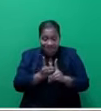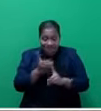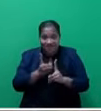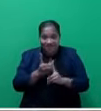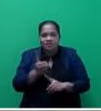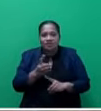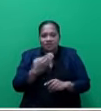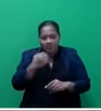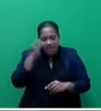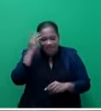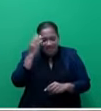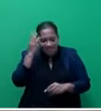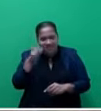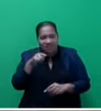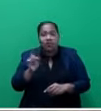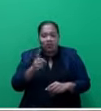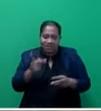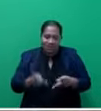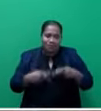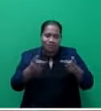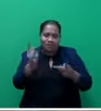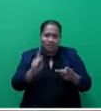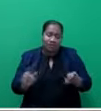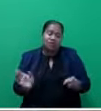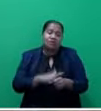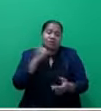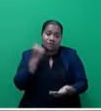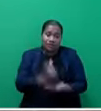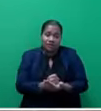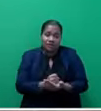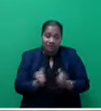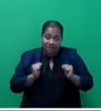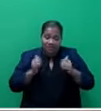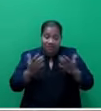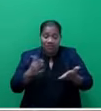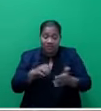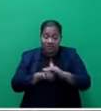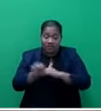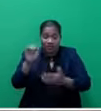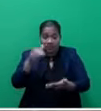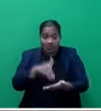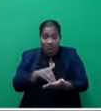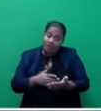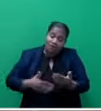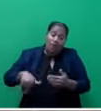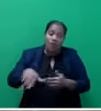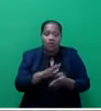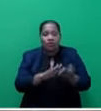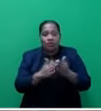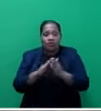consider what we are proposing today to ensure the availability of evacuation centres for all communities.